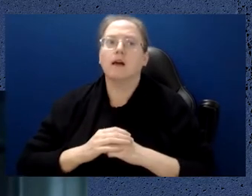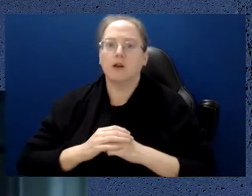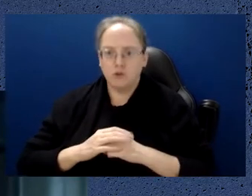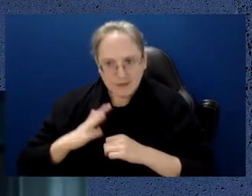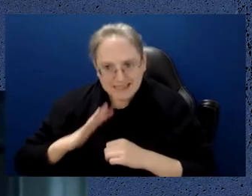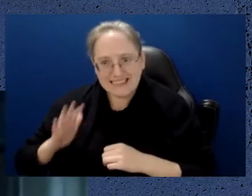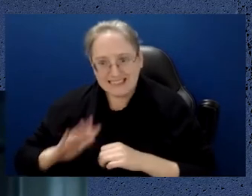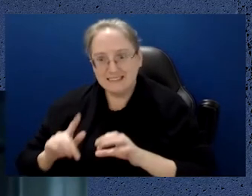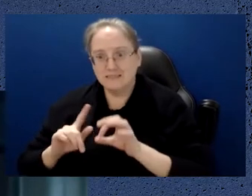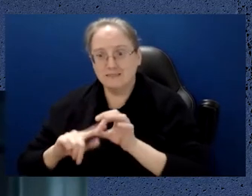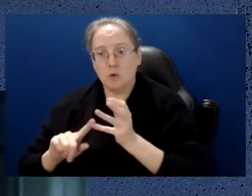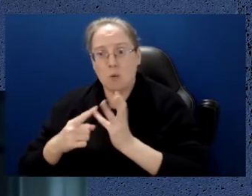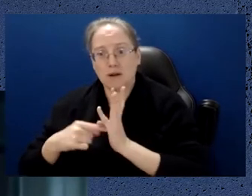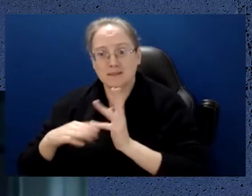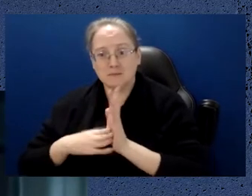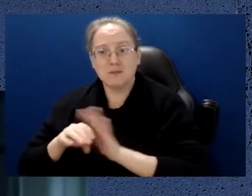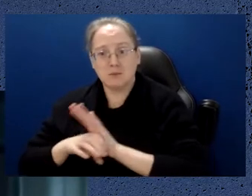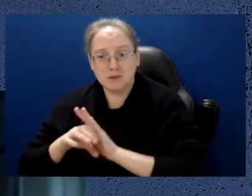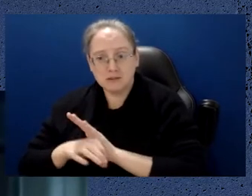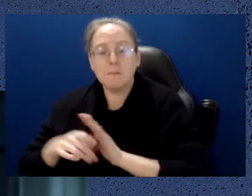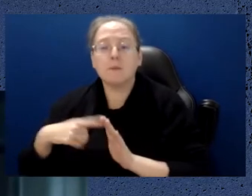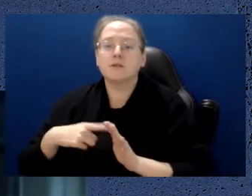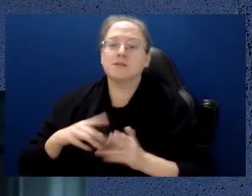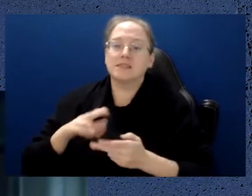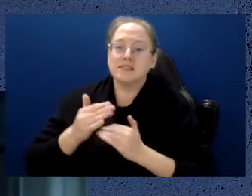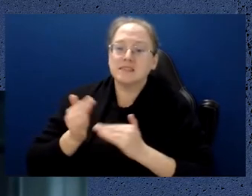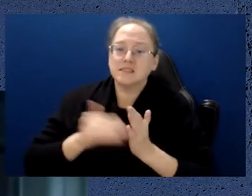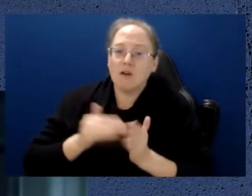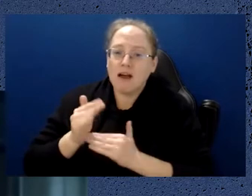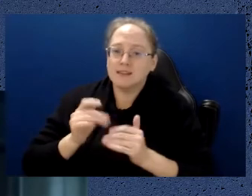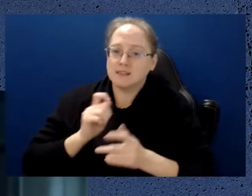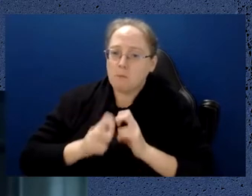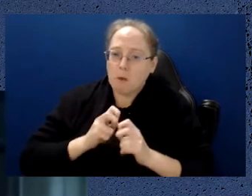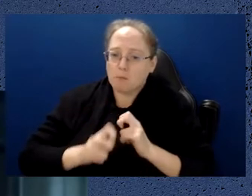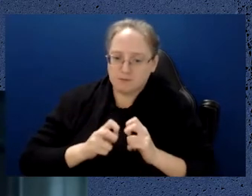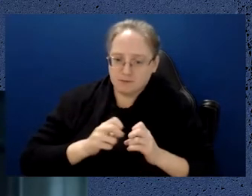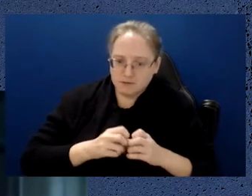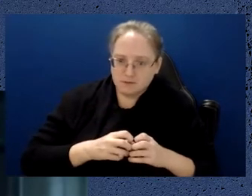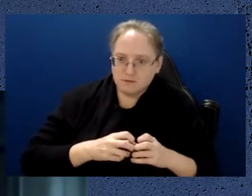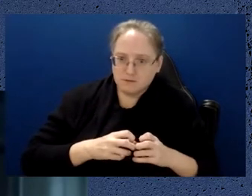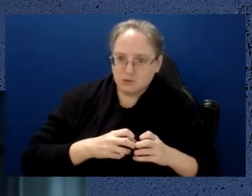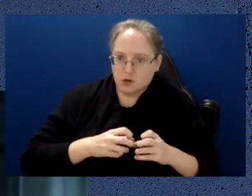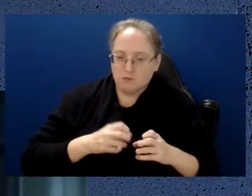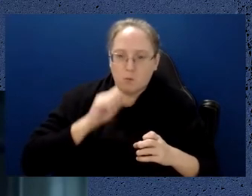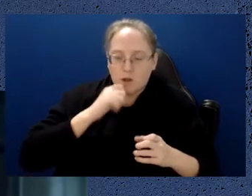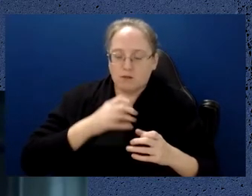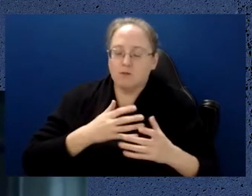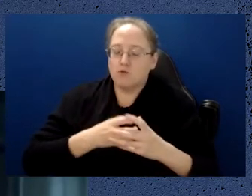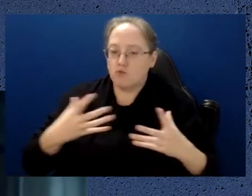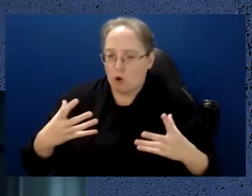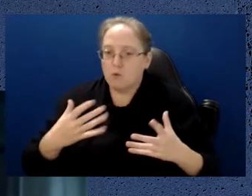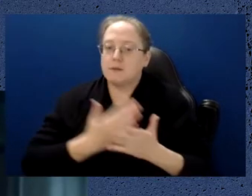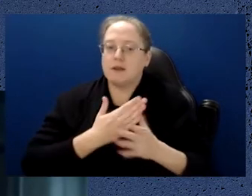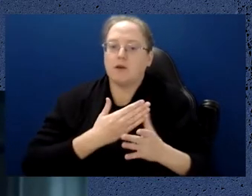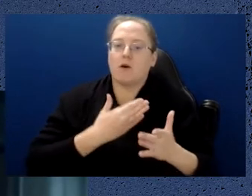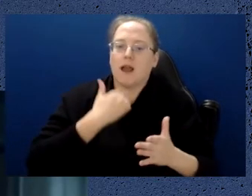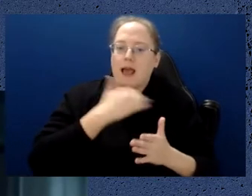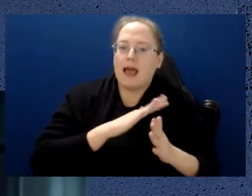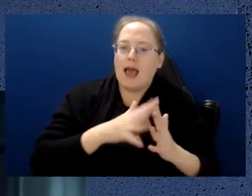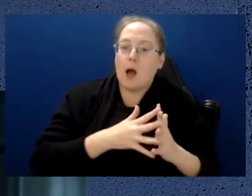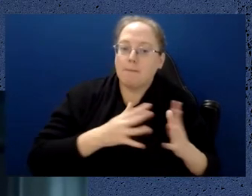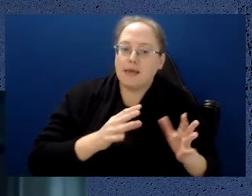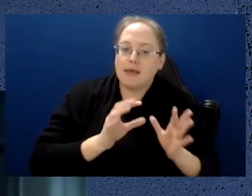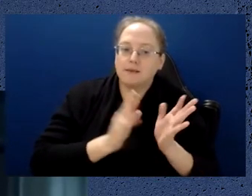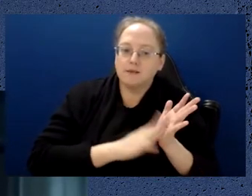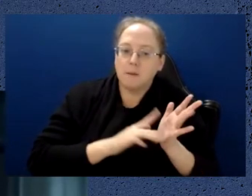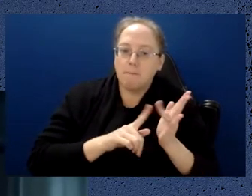because the size of the problem would grow exponentially with how big the molecule was. Now, why